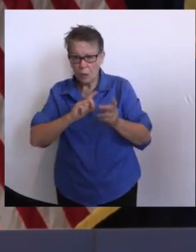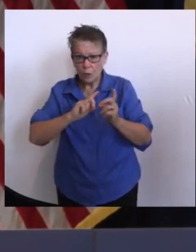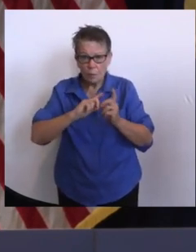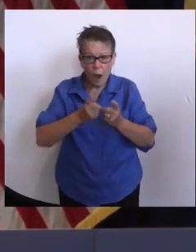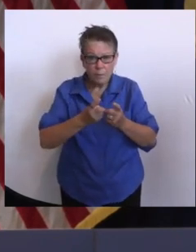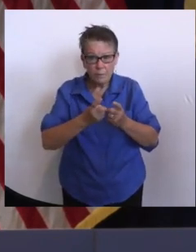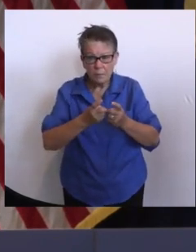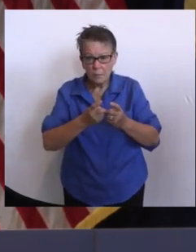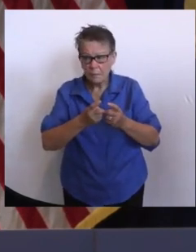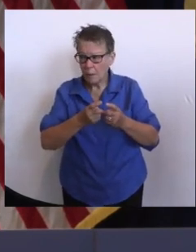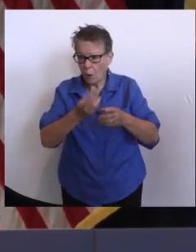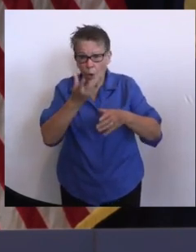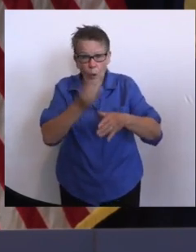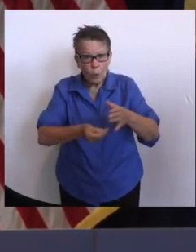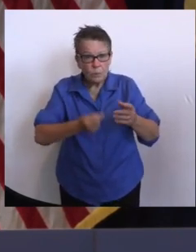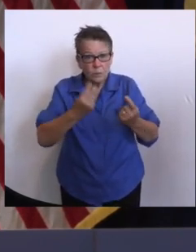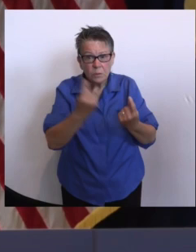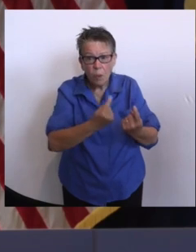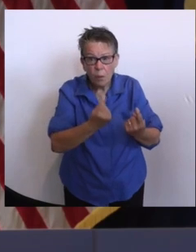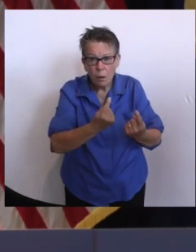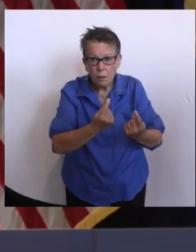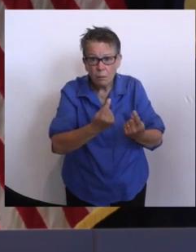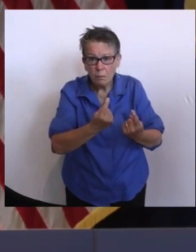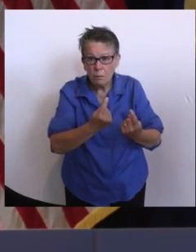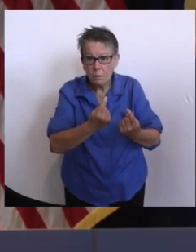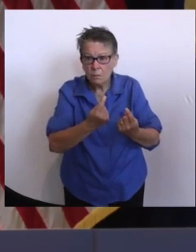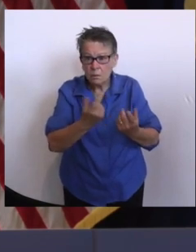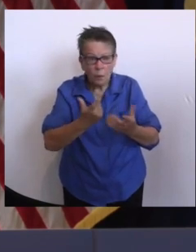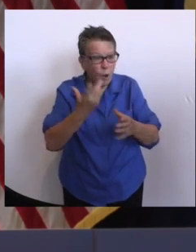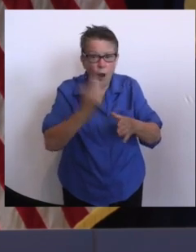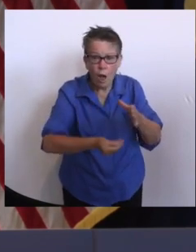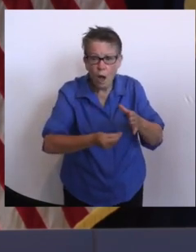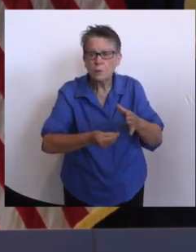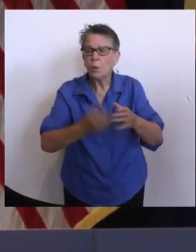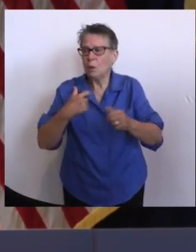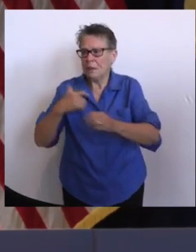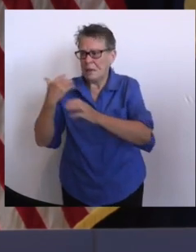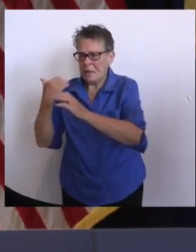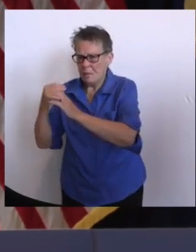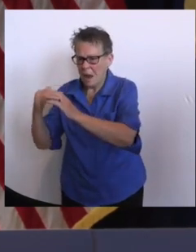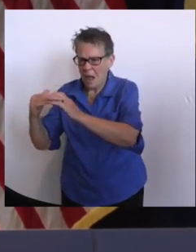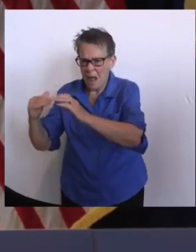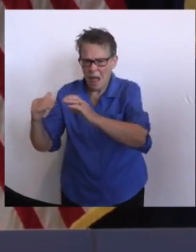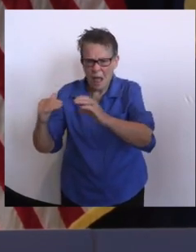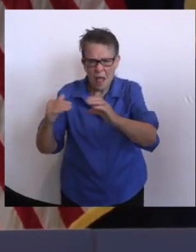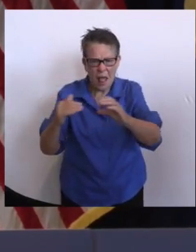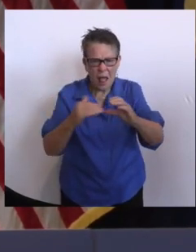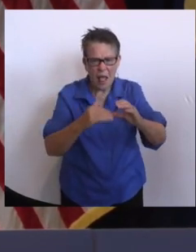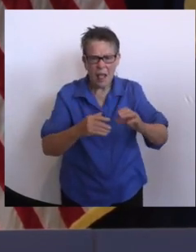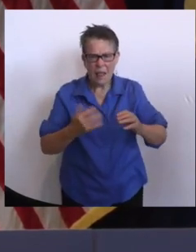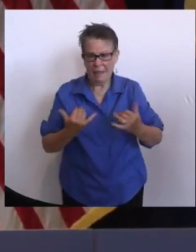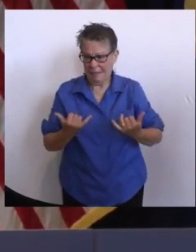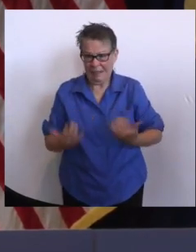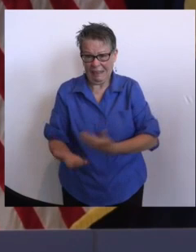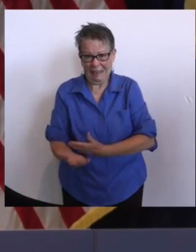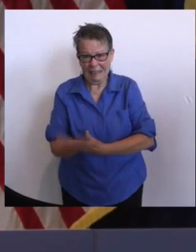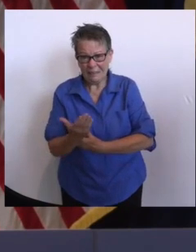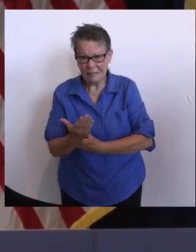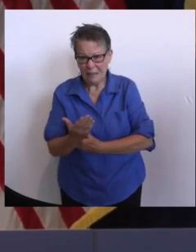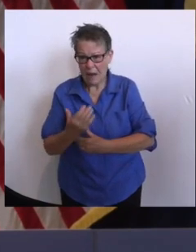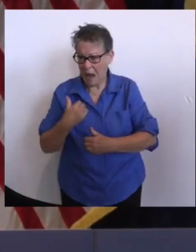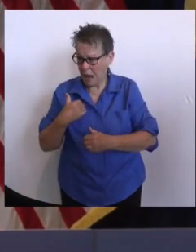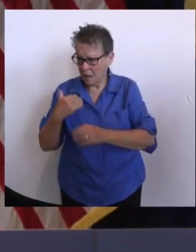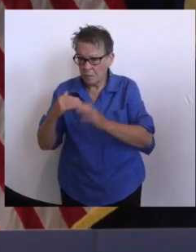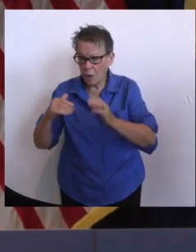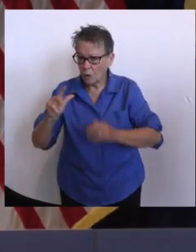This morning, sorry to report that I wrote 23 personal notes to this in the last week,